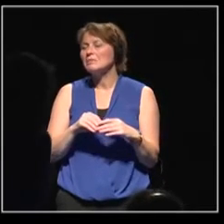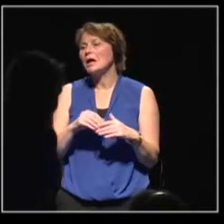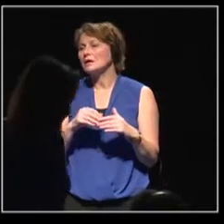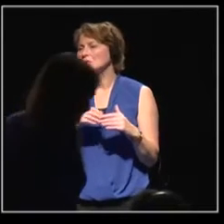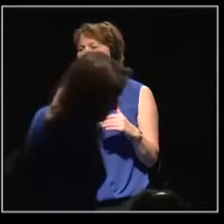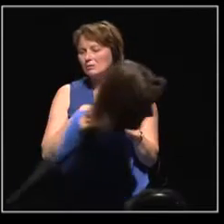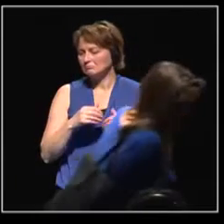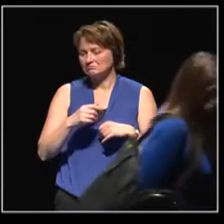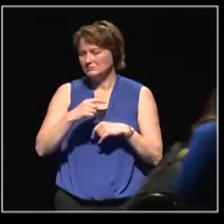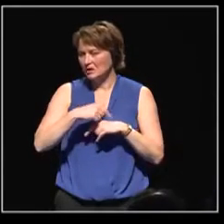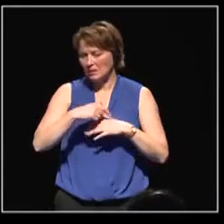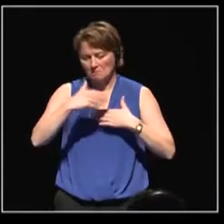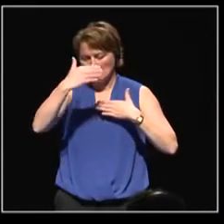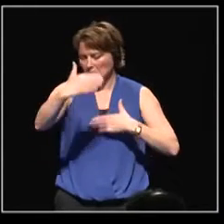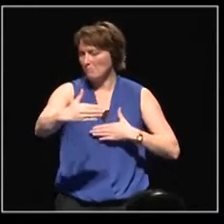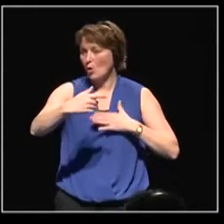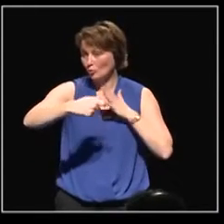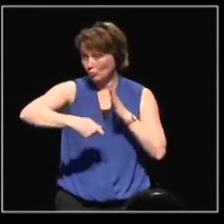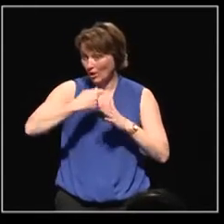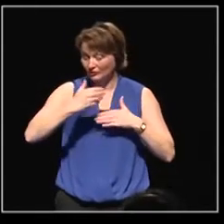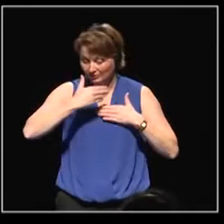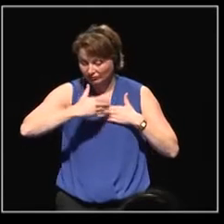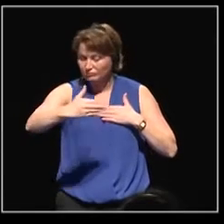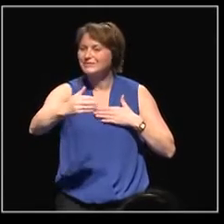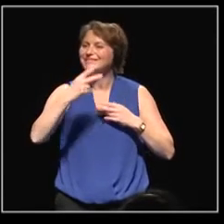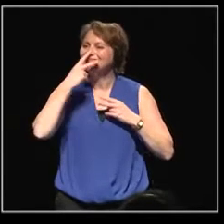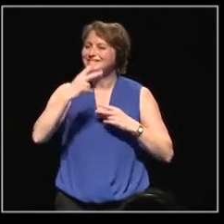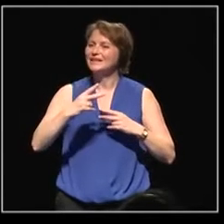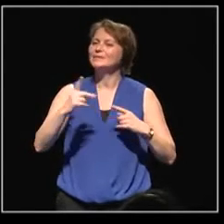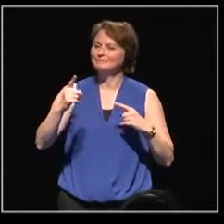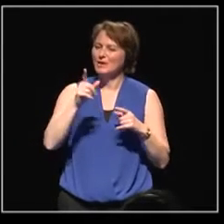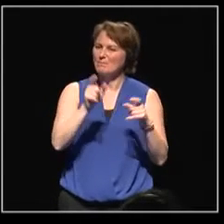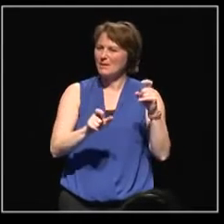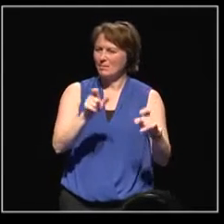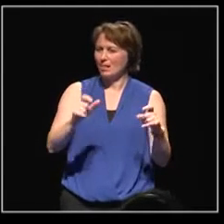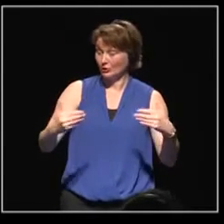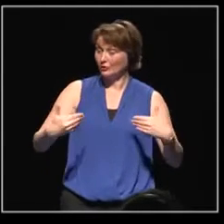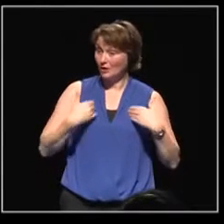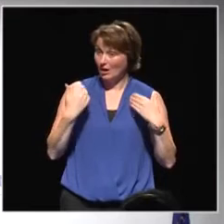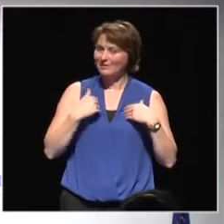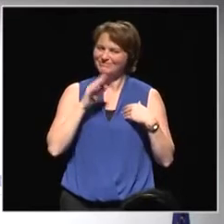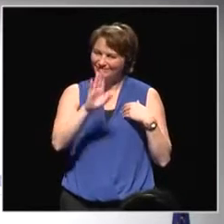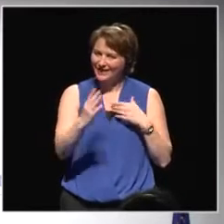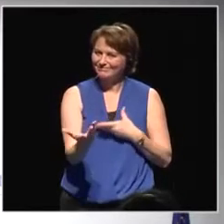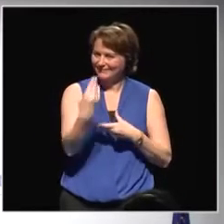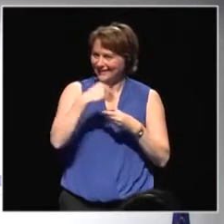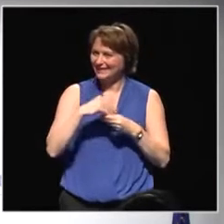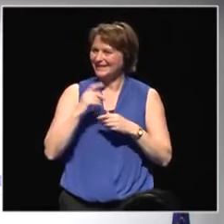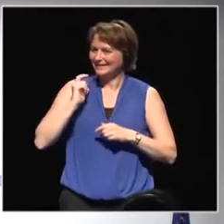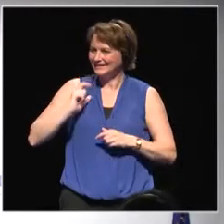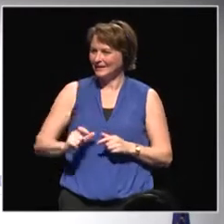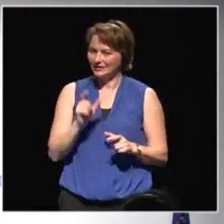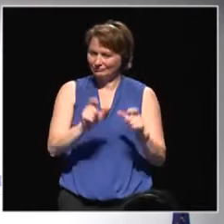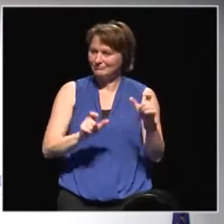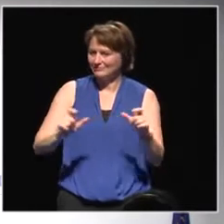period of the project. We focus upon citizenship of young people and that is based upon new